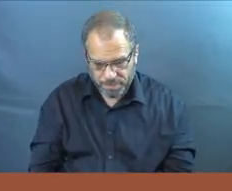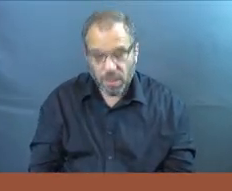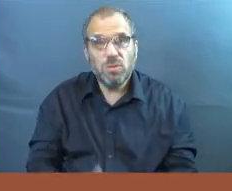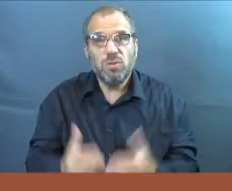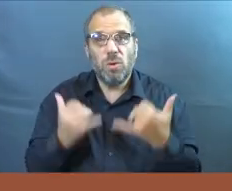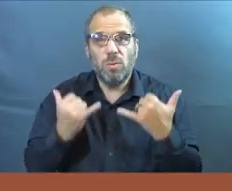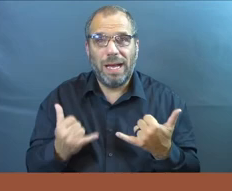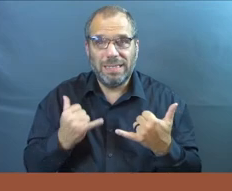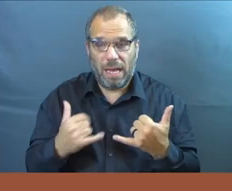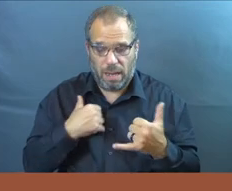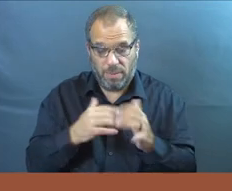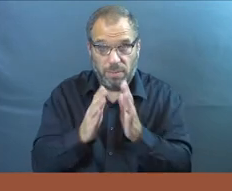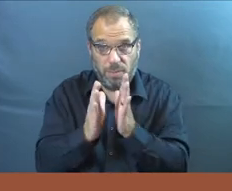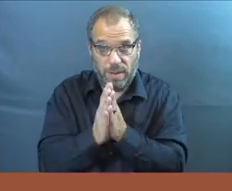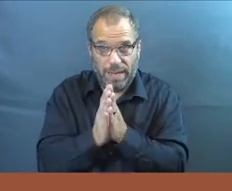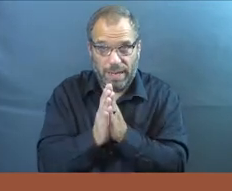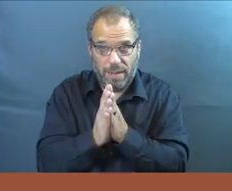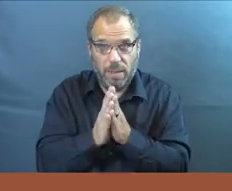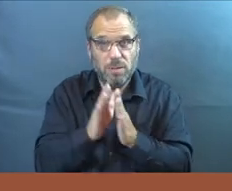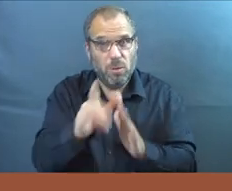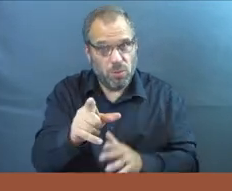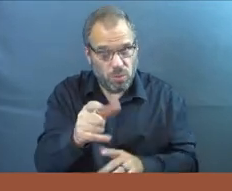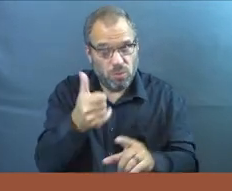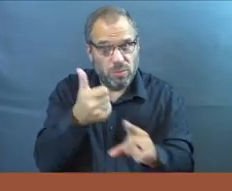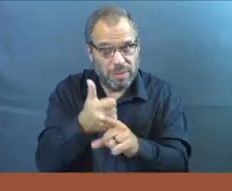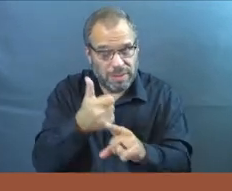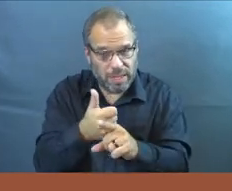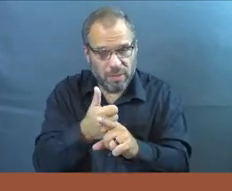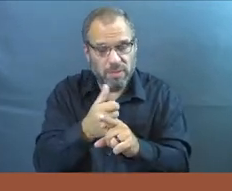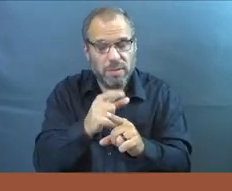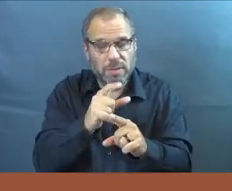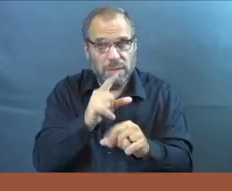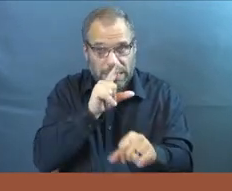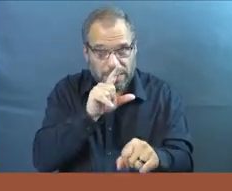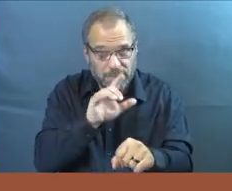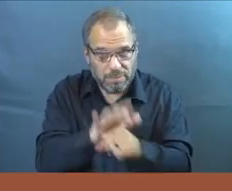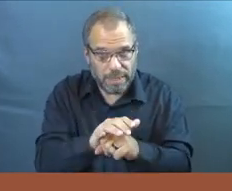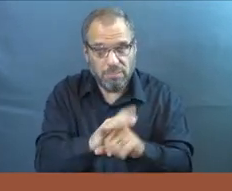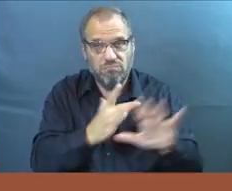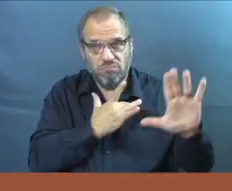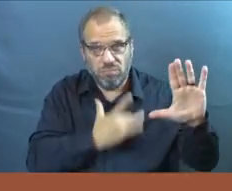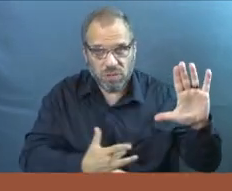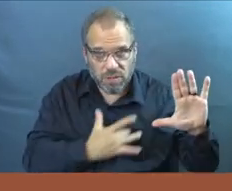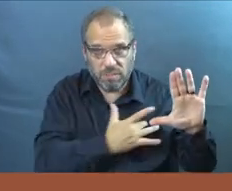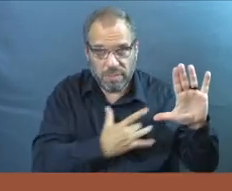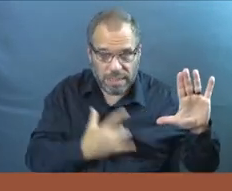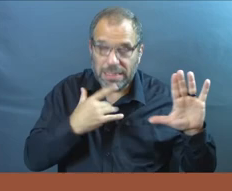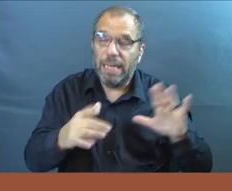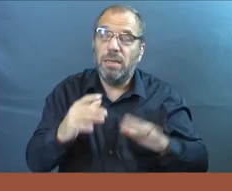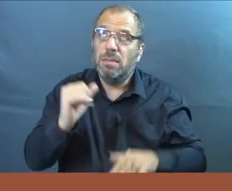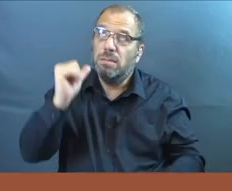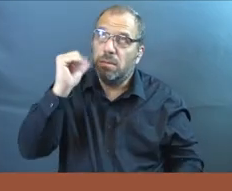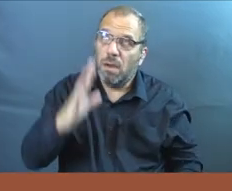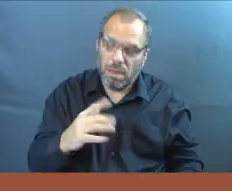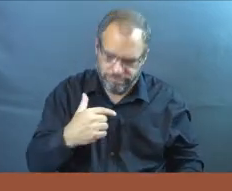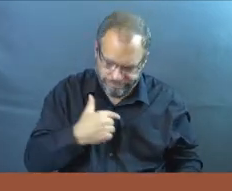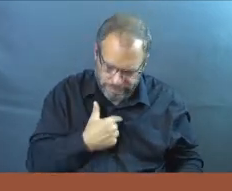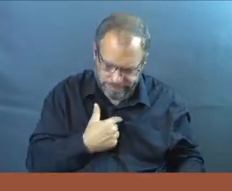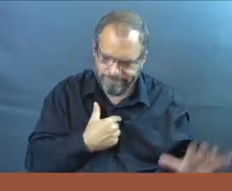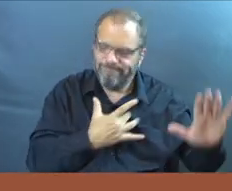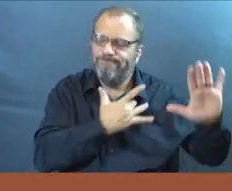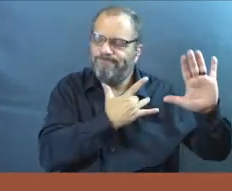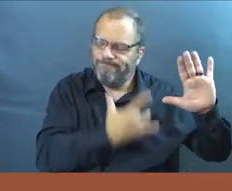so right now as I pray would you just commit to him God I'm gonna I'm gonna obey you I'm gonna take this step